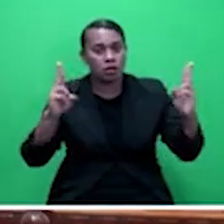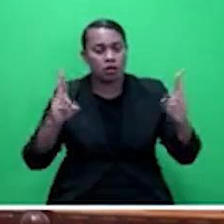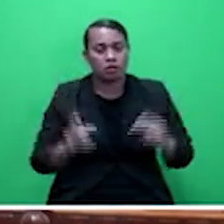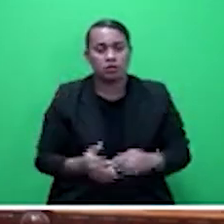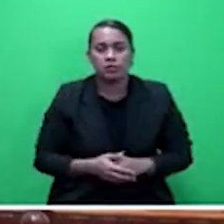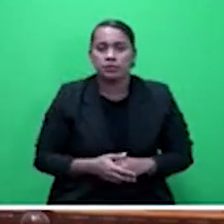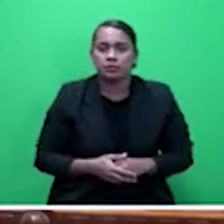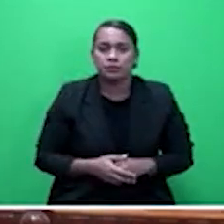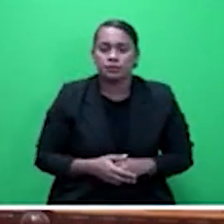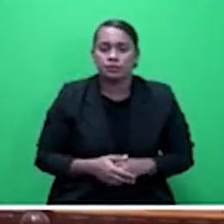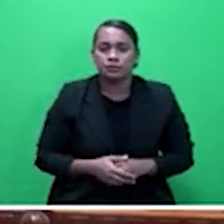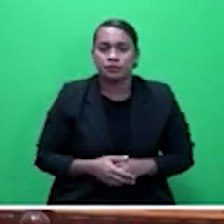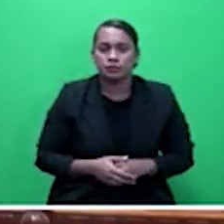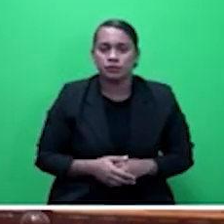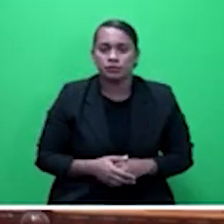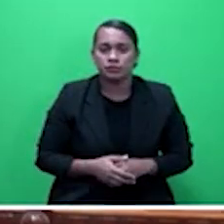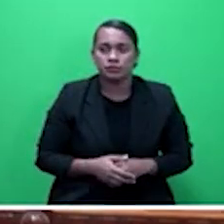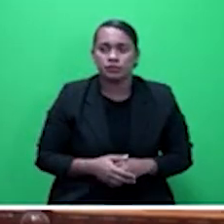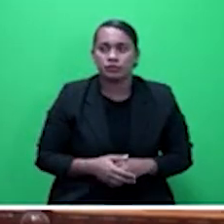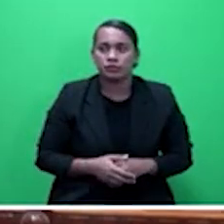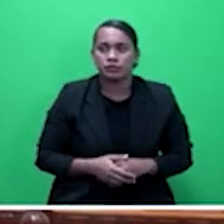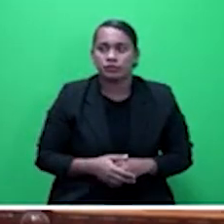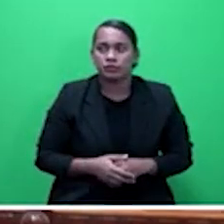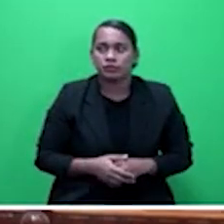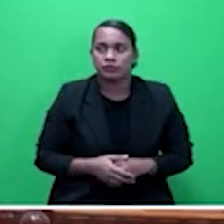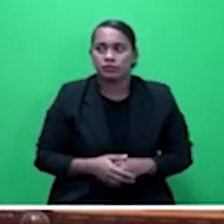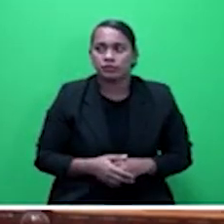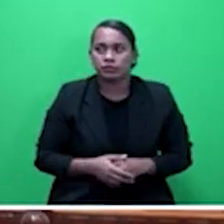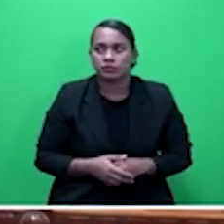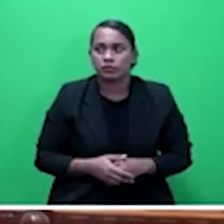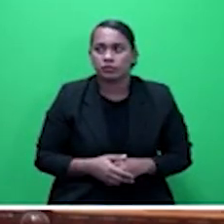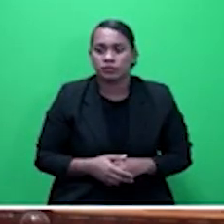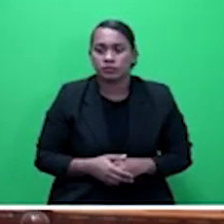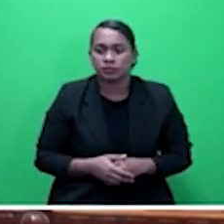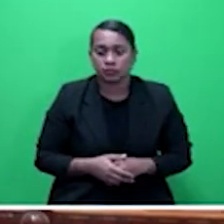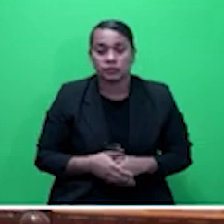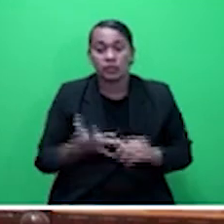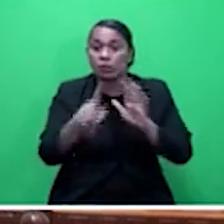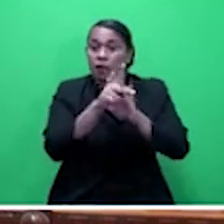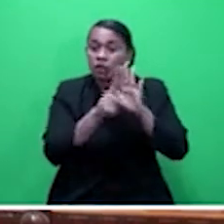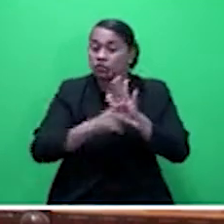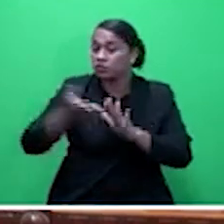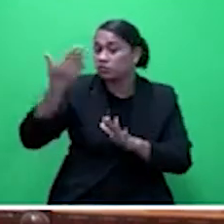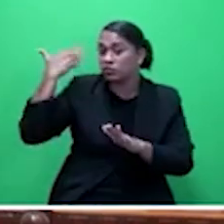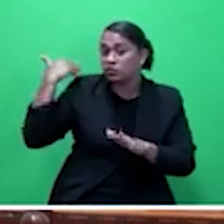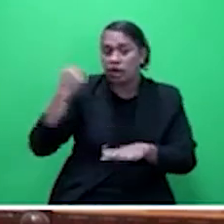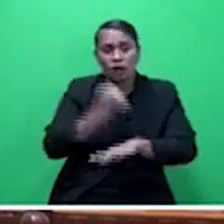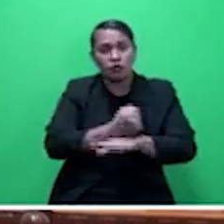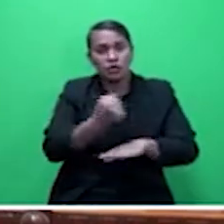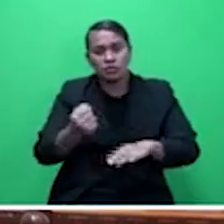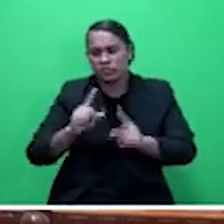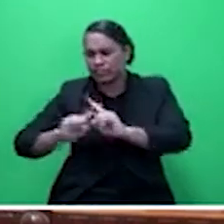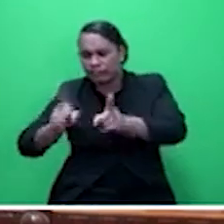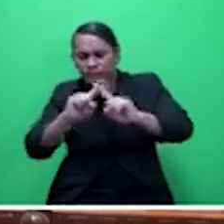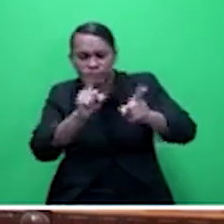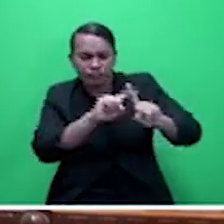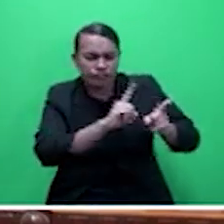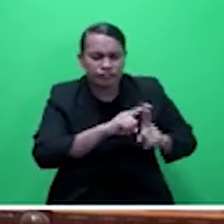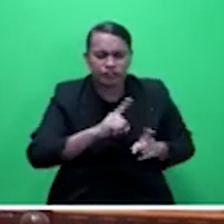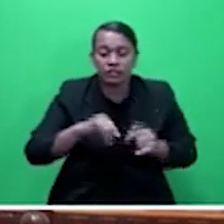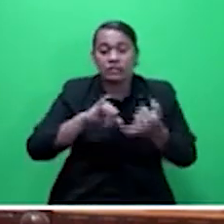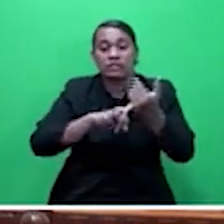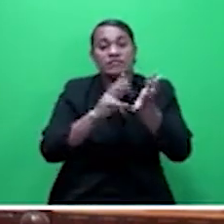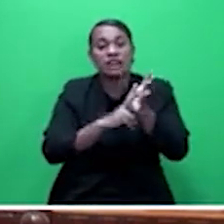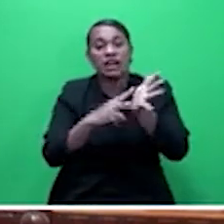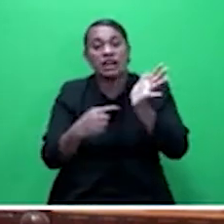As you know, Honourable Speaker, it was the policies of the government of SVT and SDL to help the villagers build a